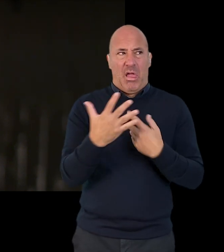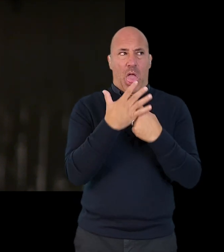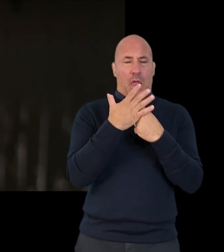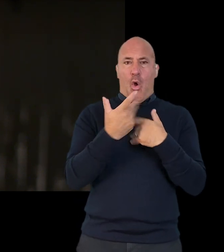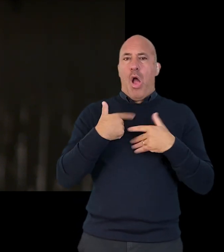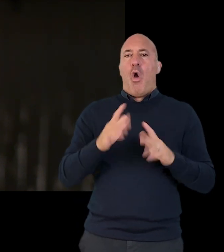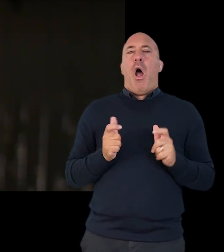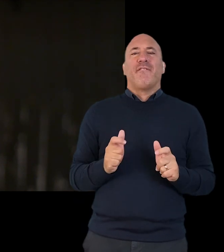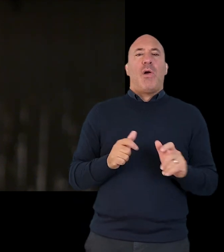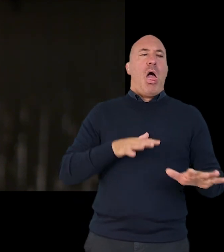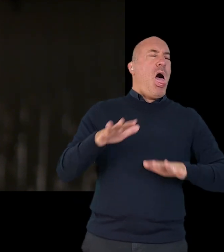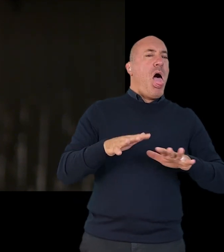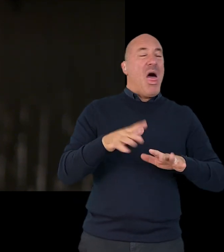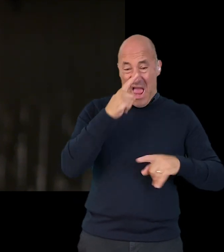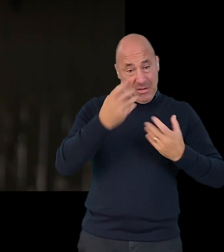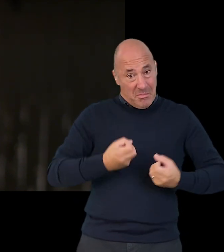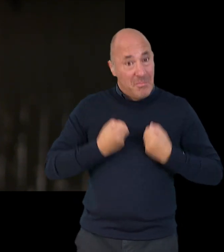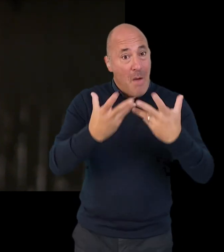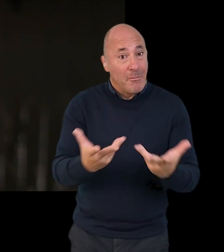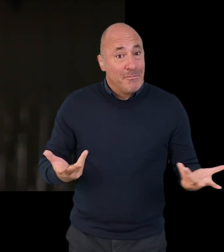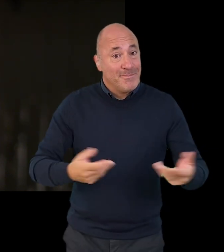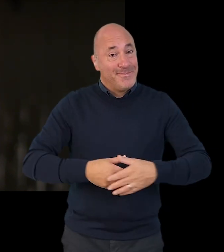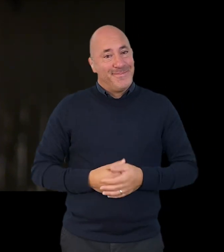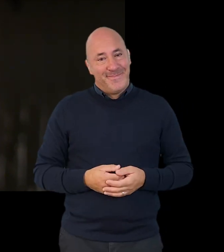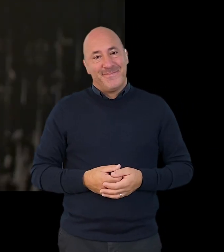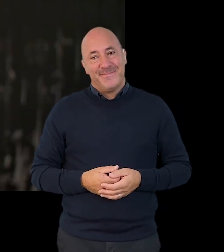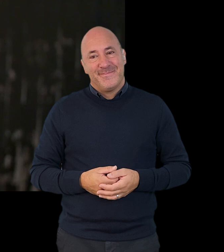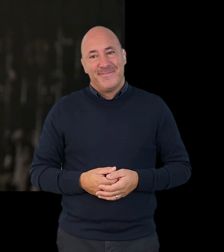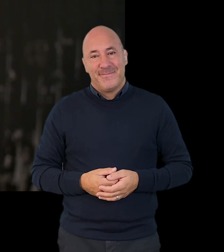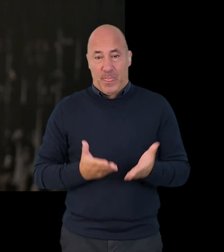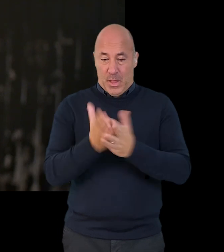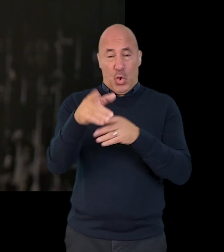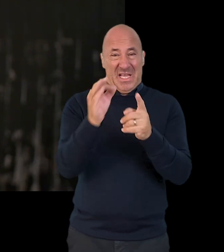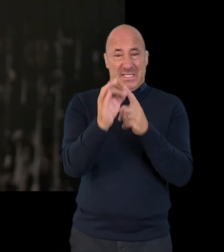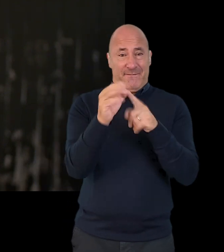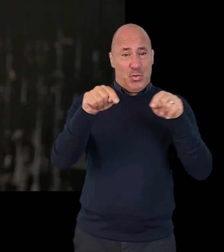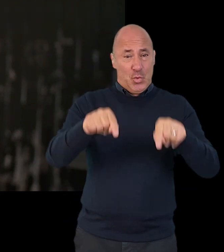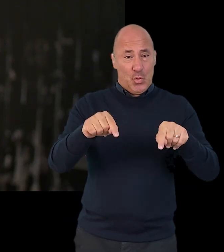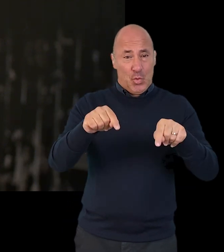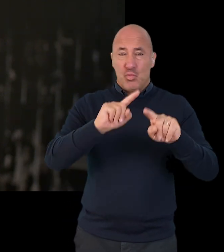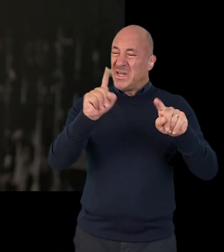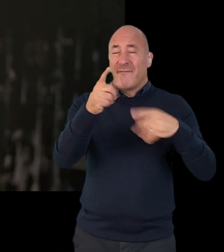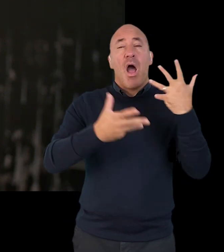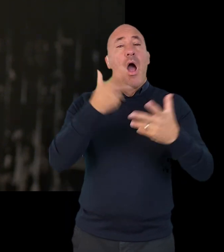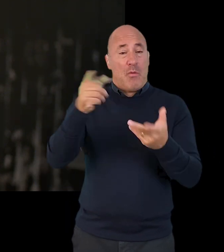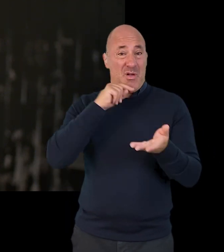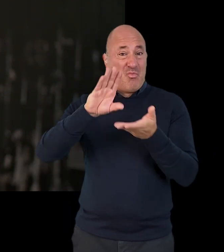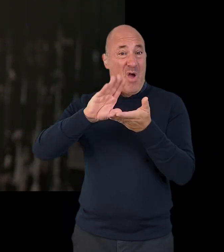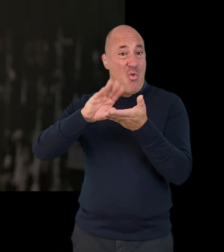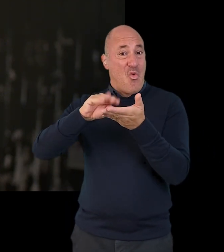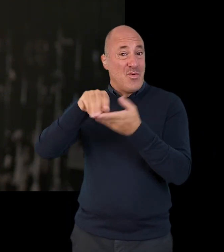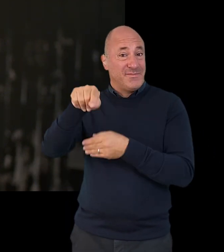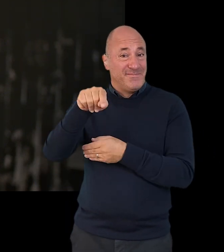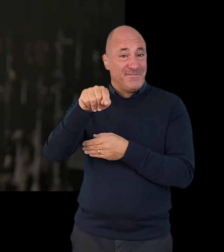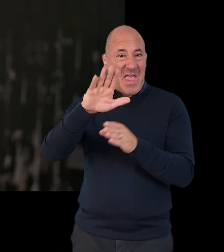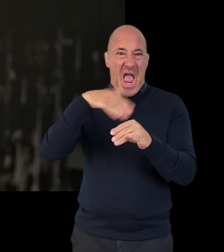felt intimidated or uncomfortable that's your opportunity to say so. Anything you say during the interview should be recorded by